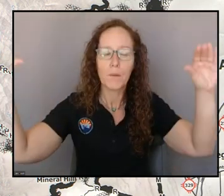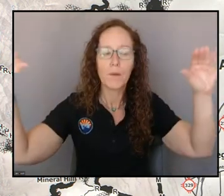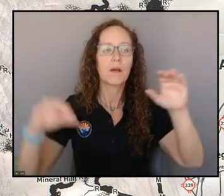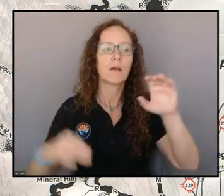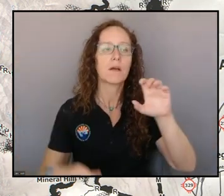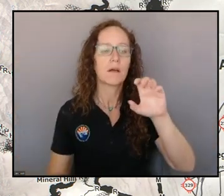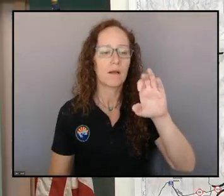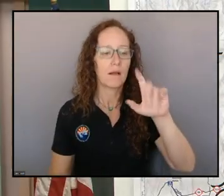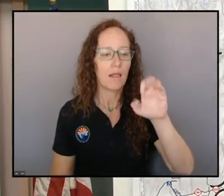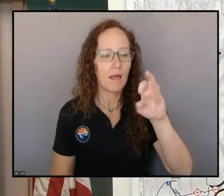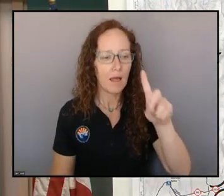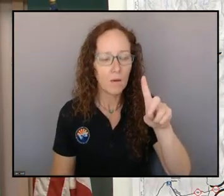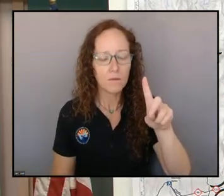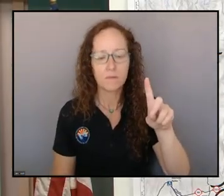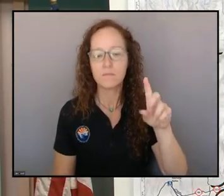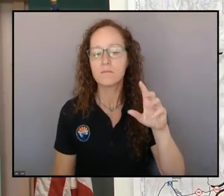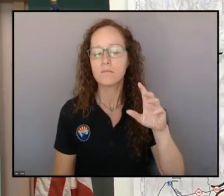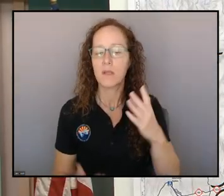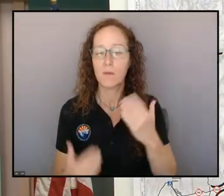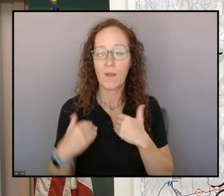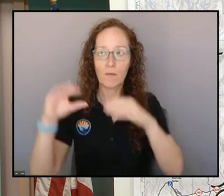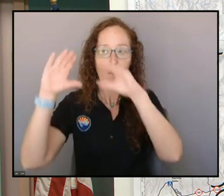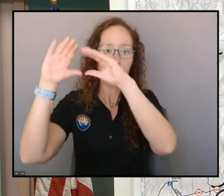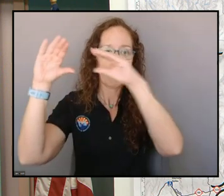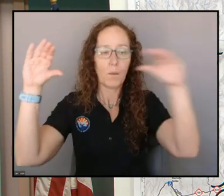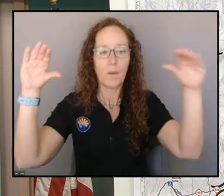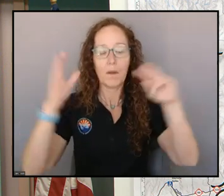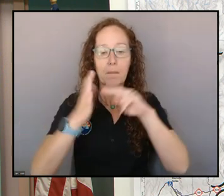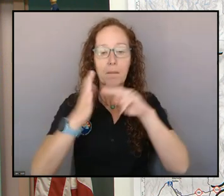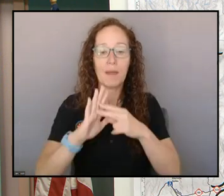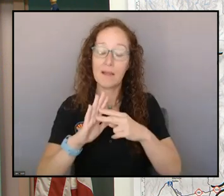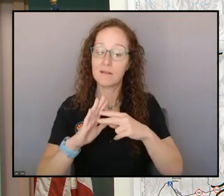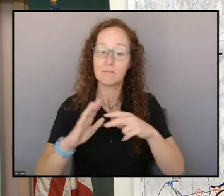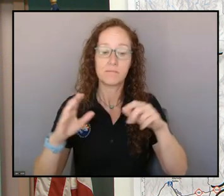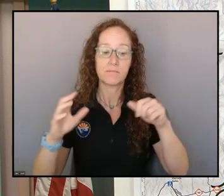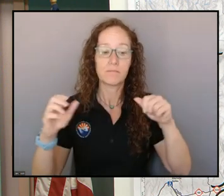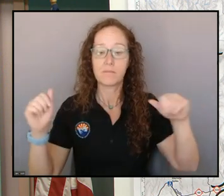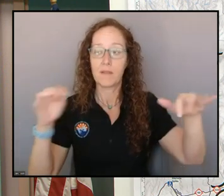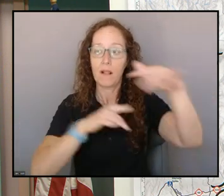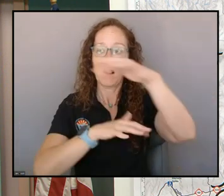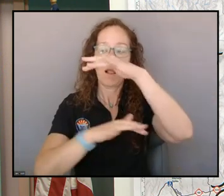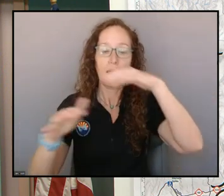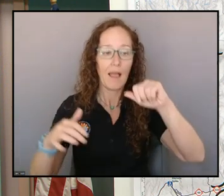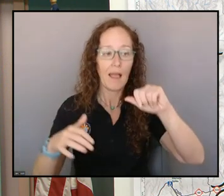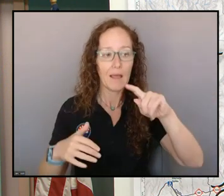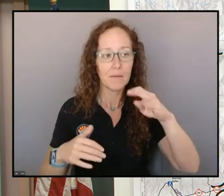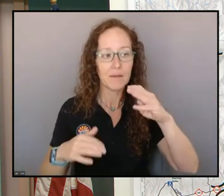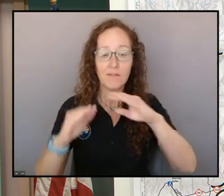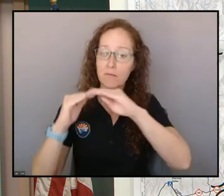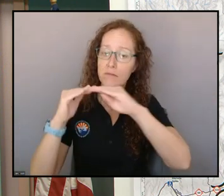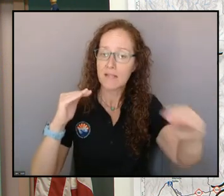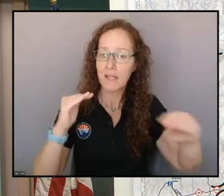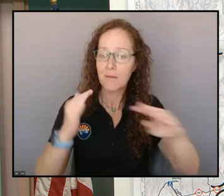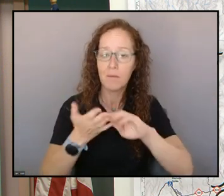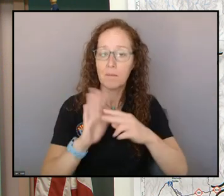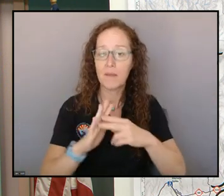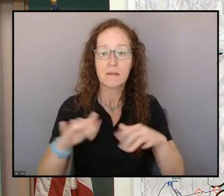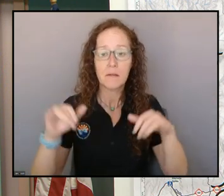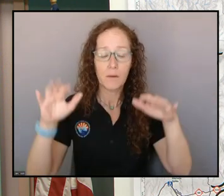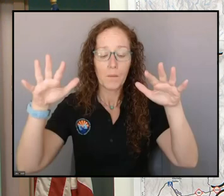a pretty stable atmosphere out there as well. So, we're expecting things to be moderated quite a bit as we go into the day today.